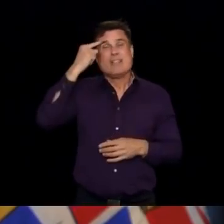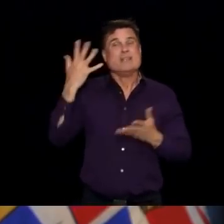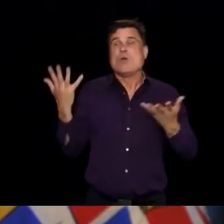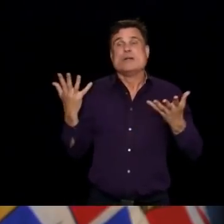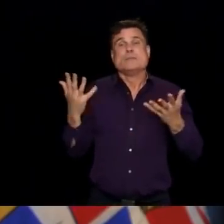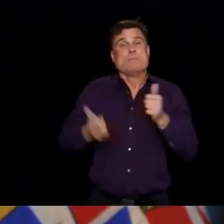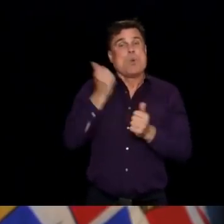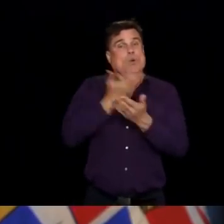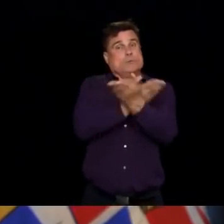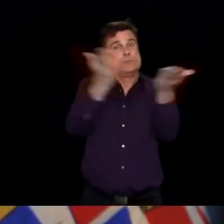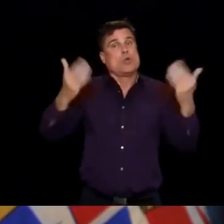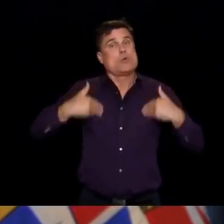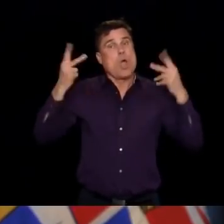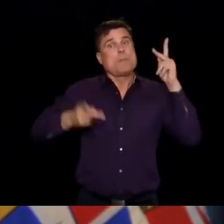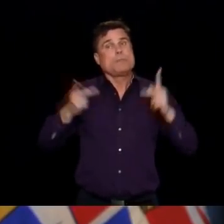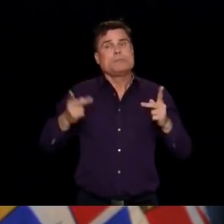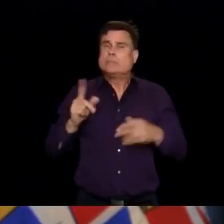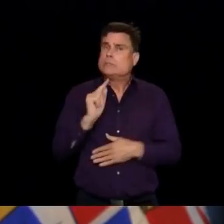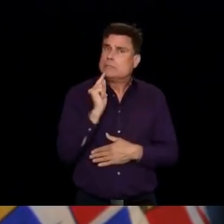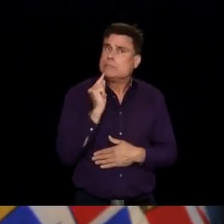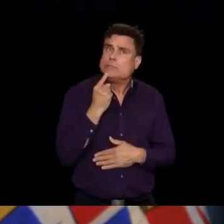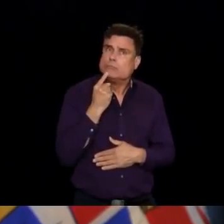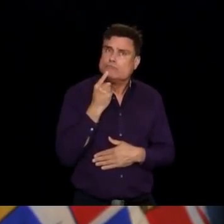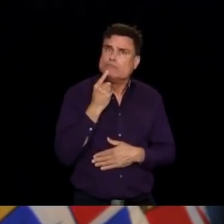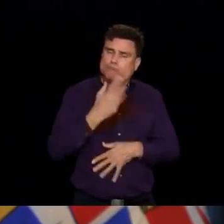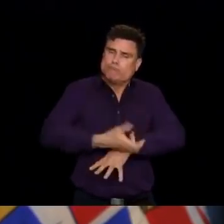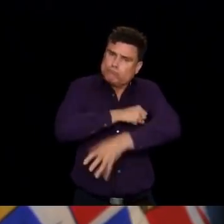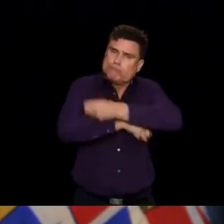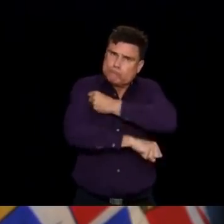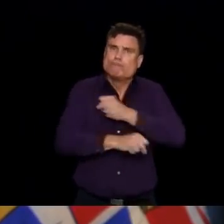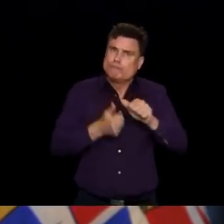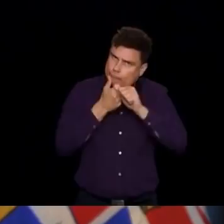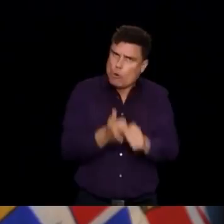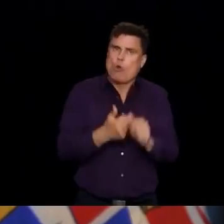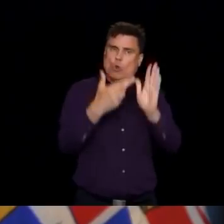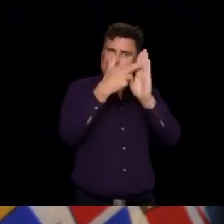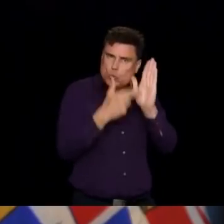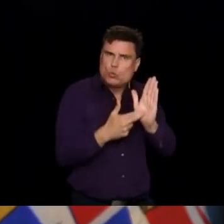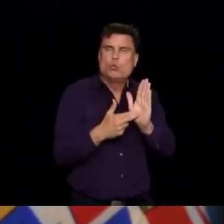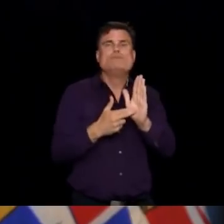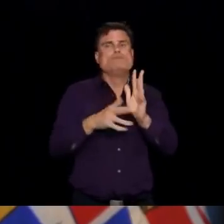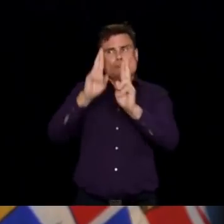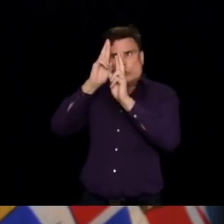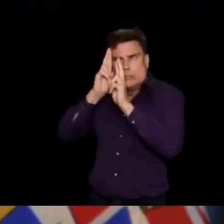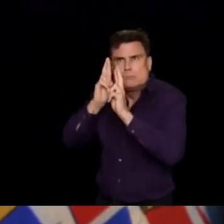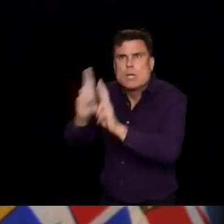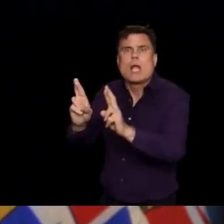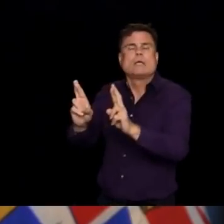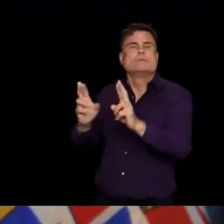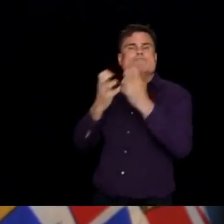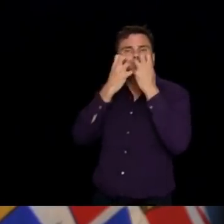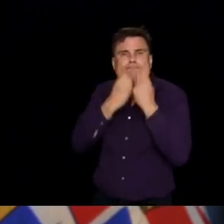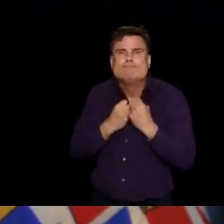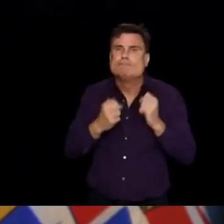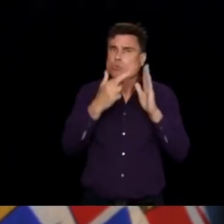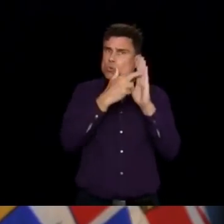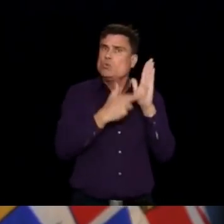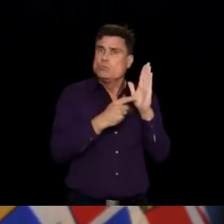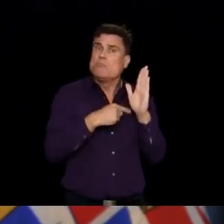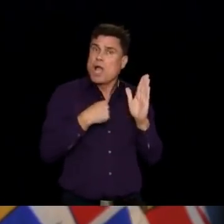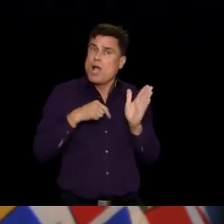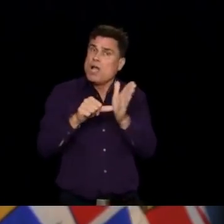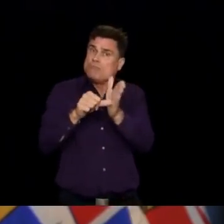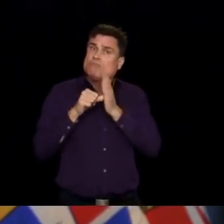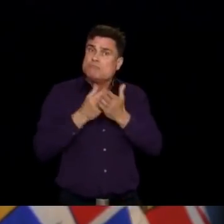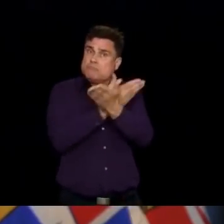seriously. They're seeing what's happening to their families and their communities and they're being respectful of each other. And I've been incredibly impressed by